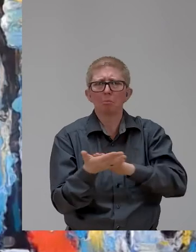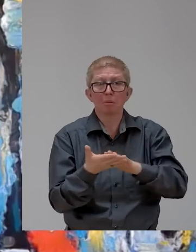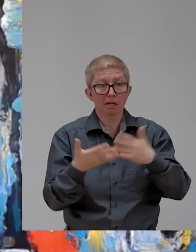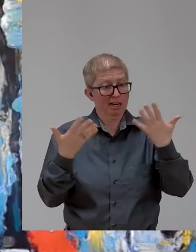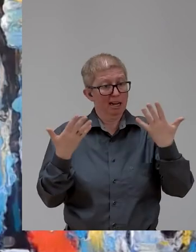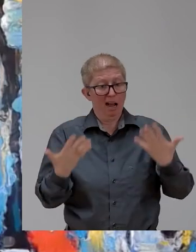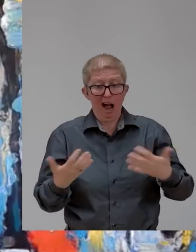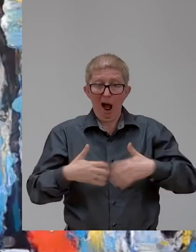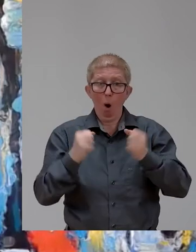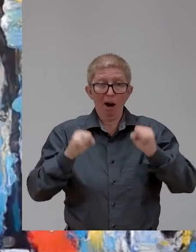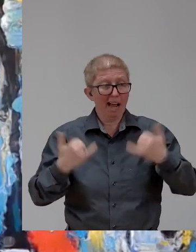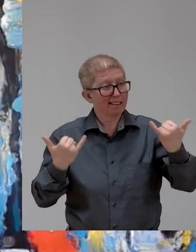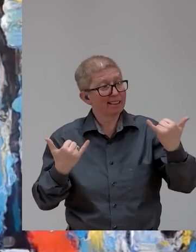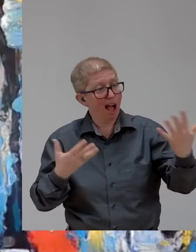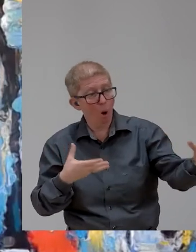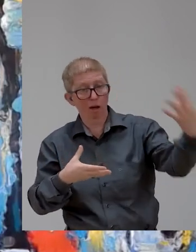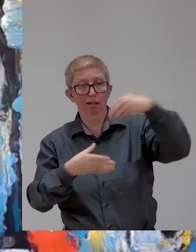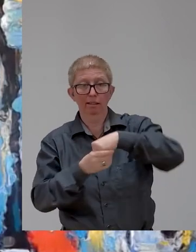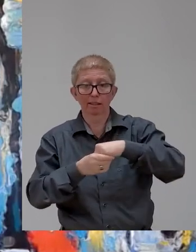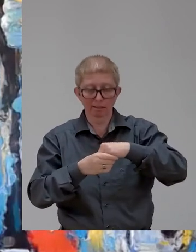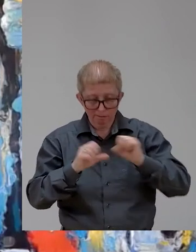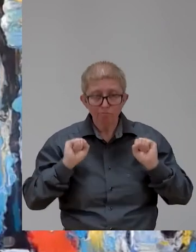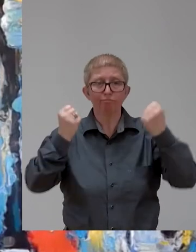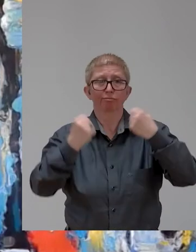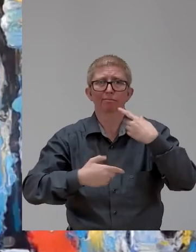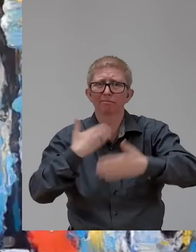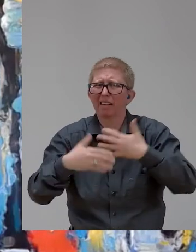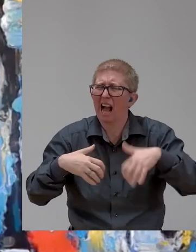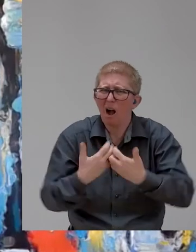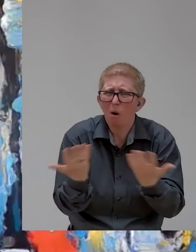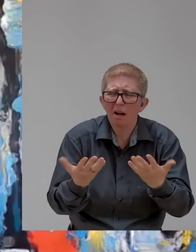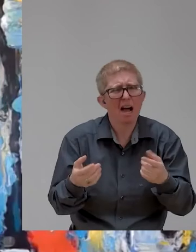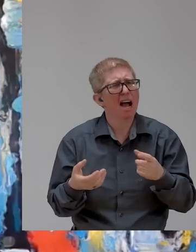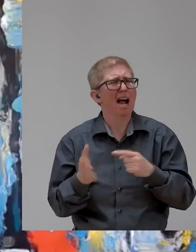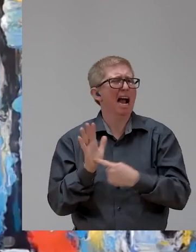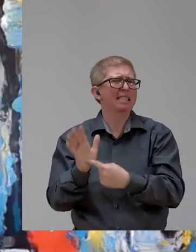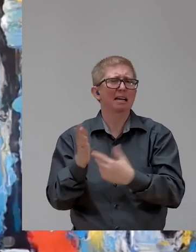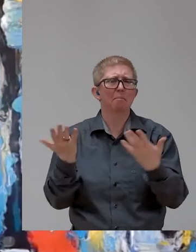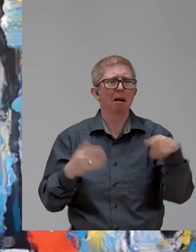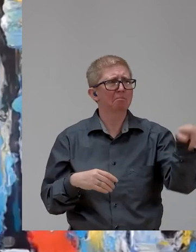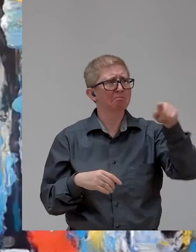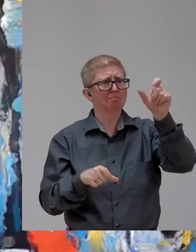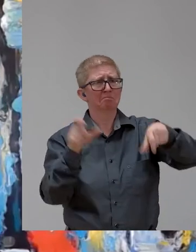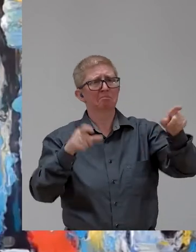How do we convince people who are not, I think, Caroline, you're doing it every day, don't you?